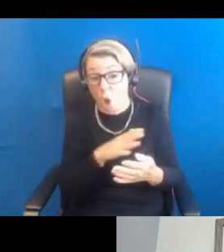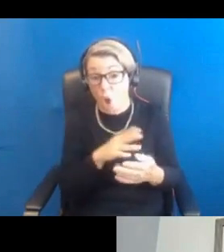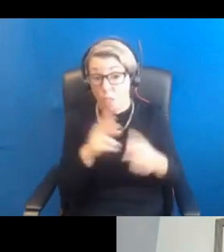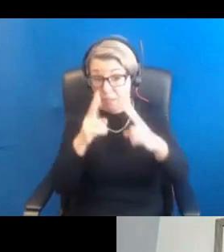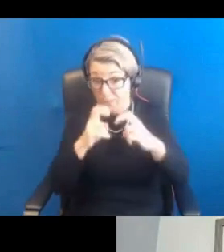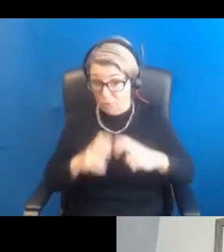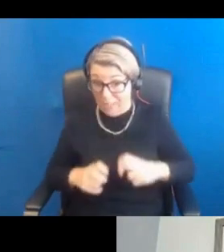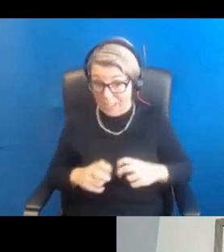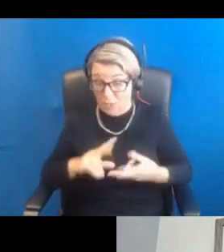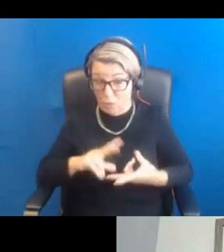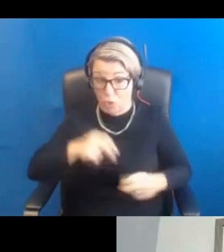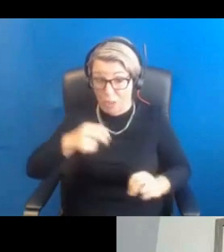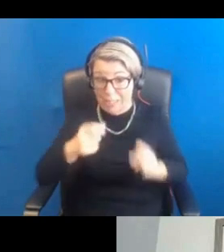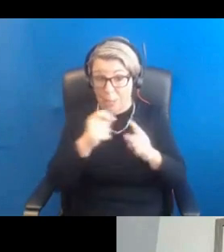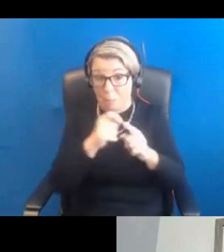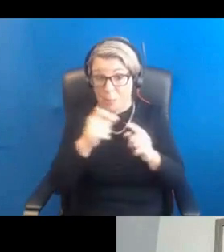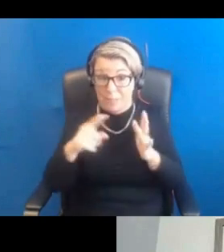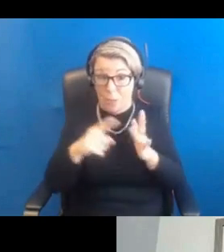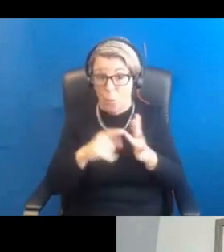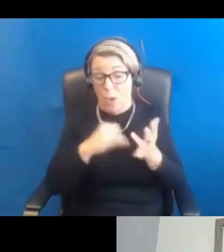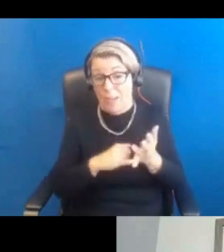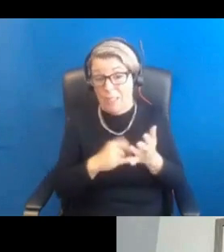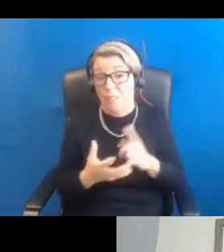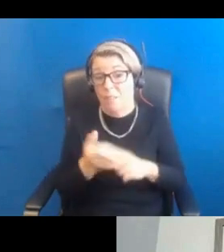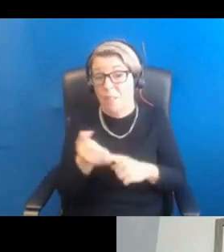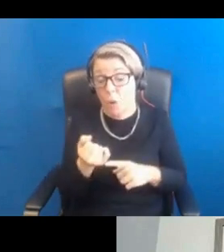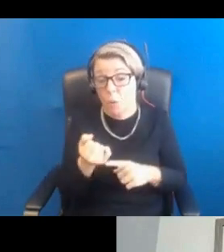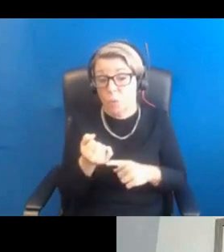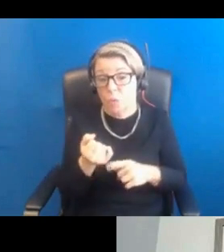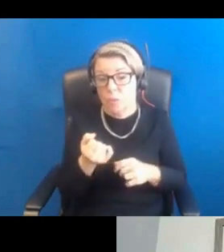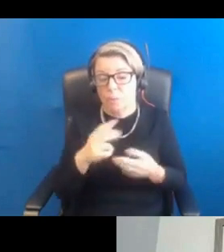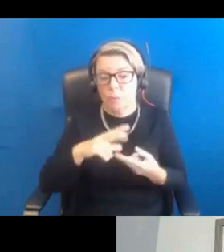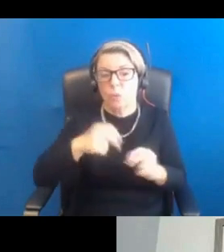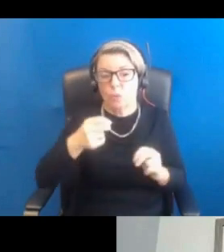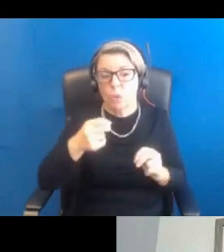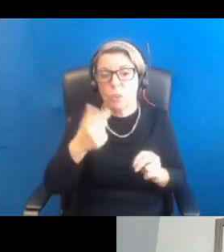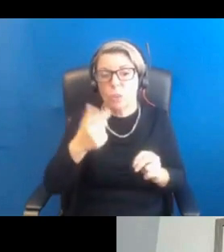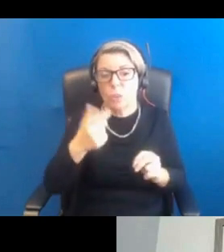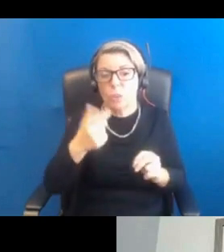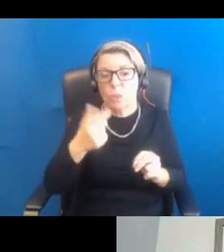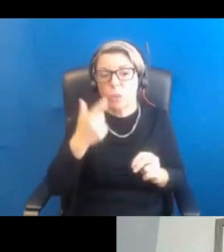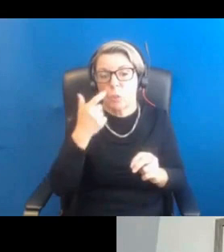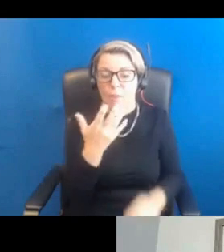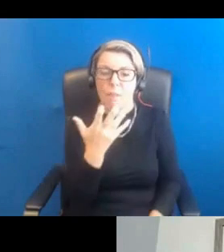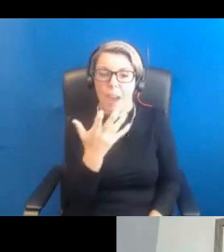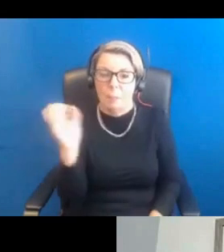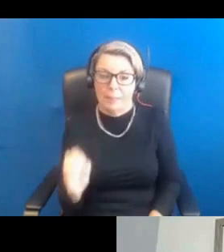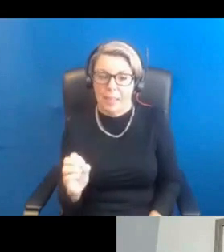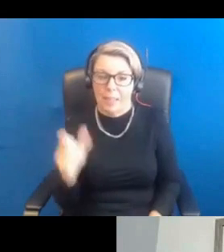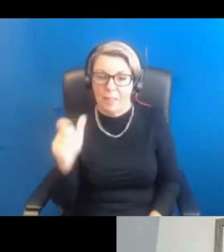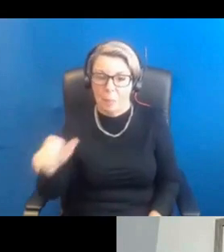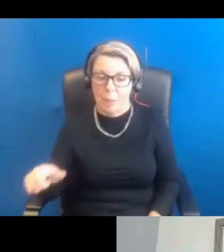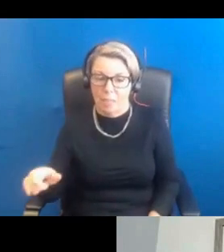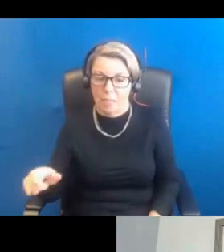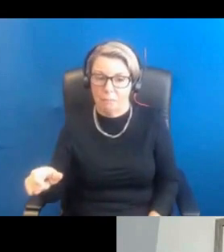genetics of PCOS, they've found genes that can maybe account for about 5 percent or 10 percent at the very most